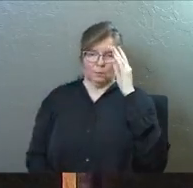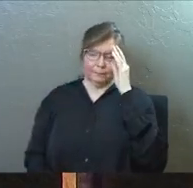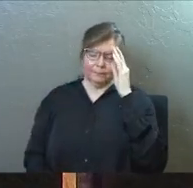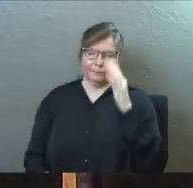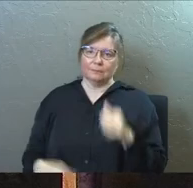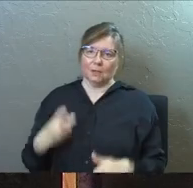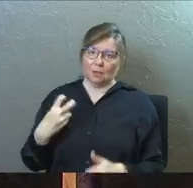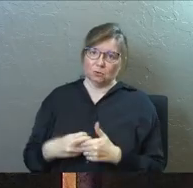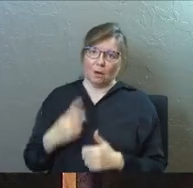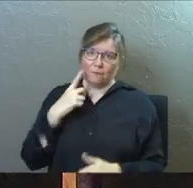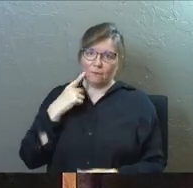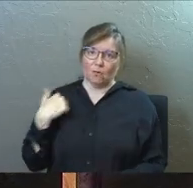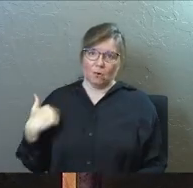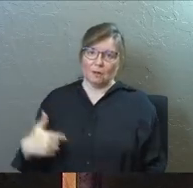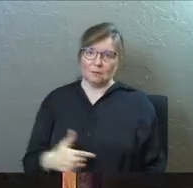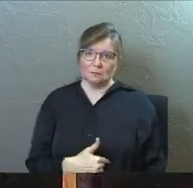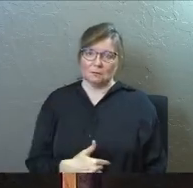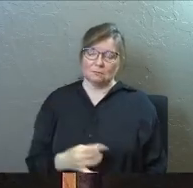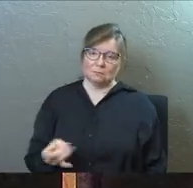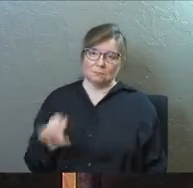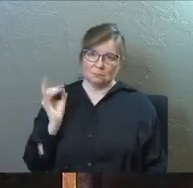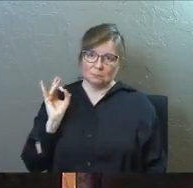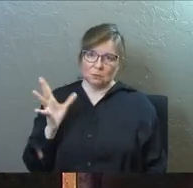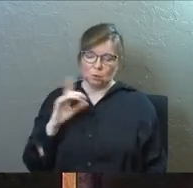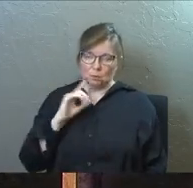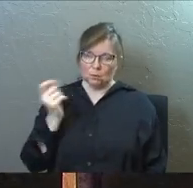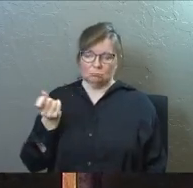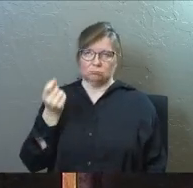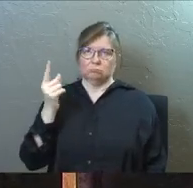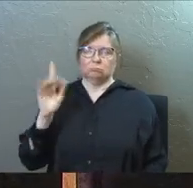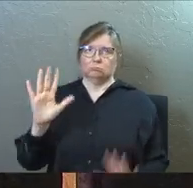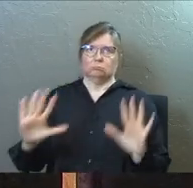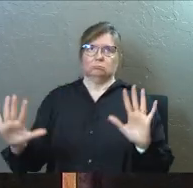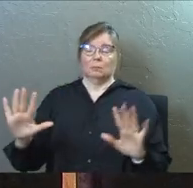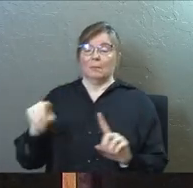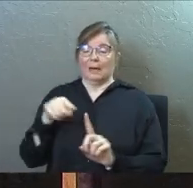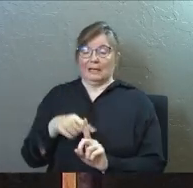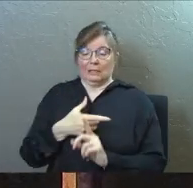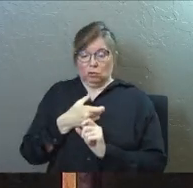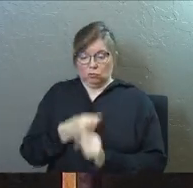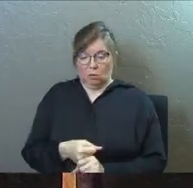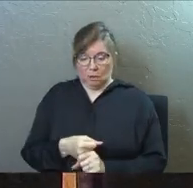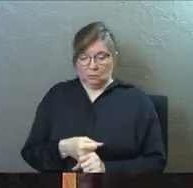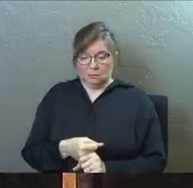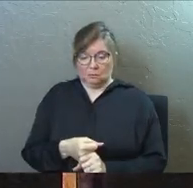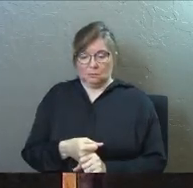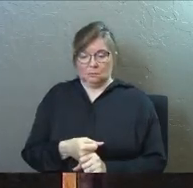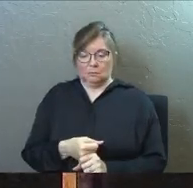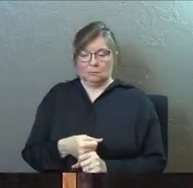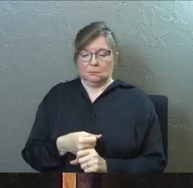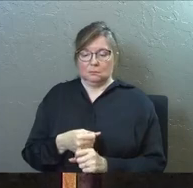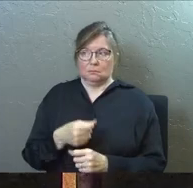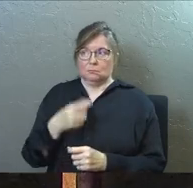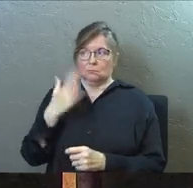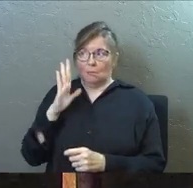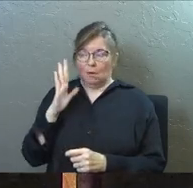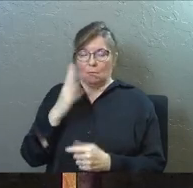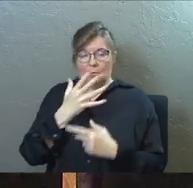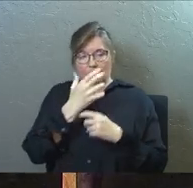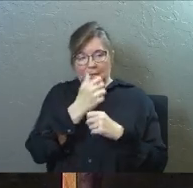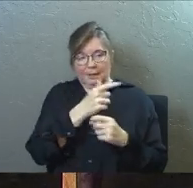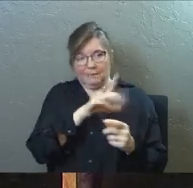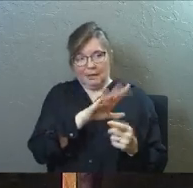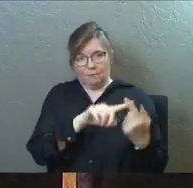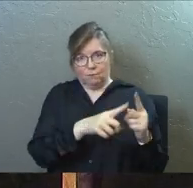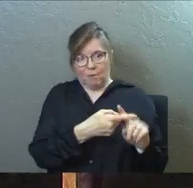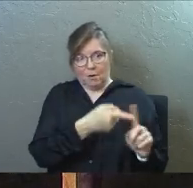It's hard for us to wrap our heads around it. But he believed in Saul, and he believed in their friendship. It was a risk,